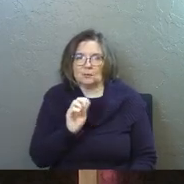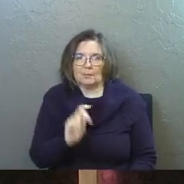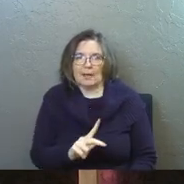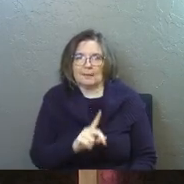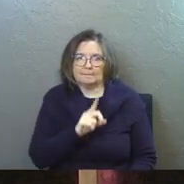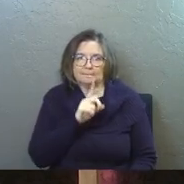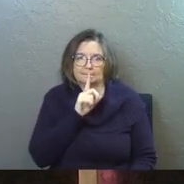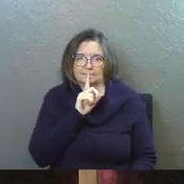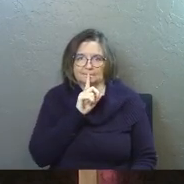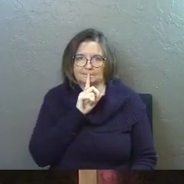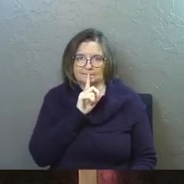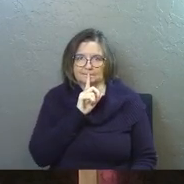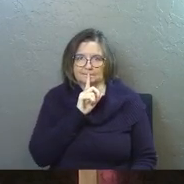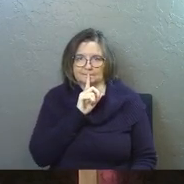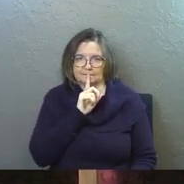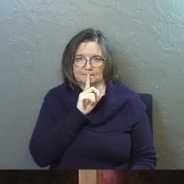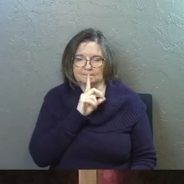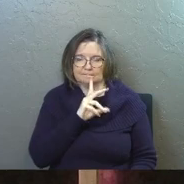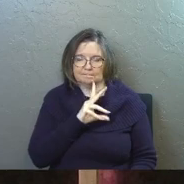it.